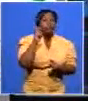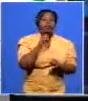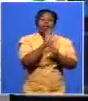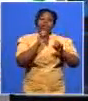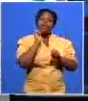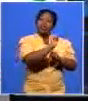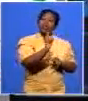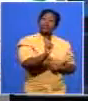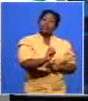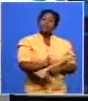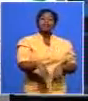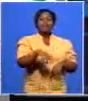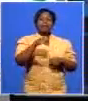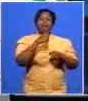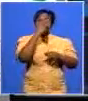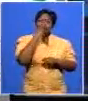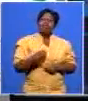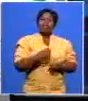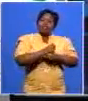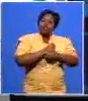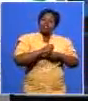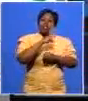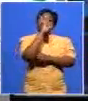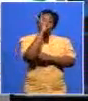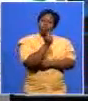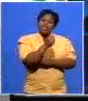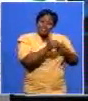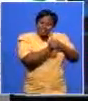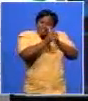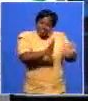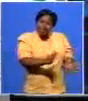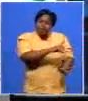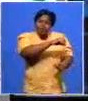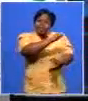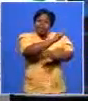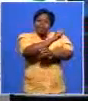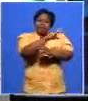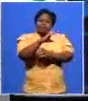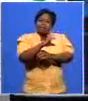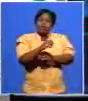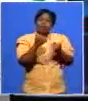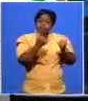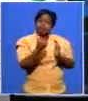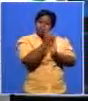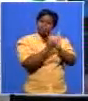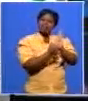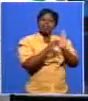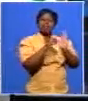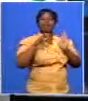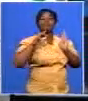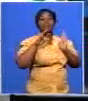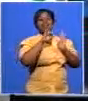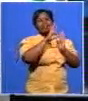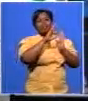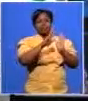ANC he is in the list of the of the 12 presidents of the ANC war on president number 39 but surely you